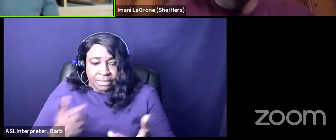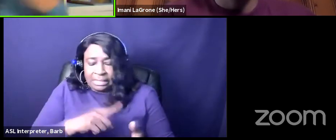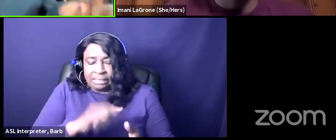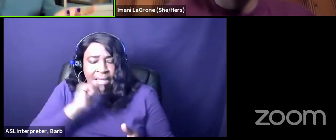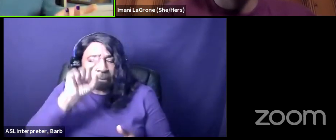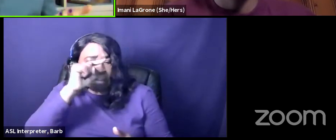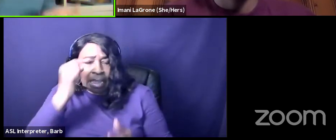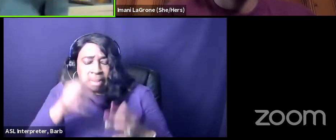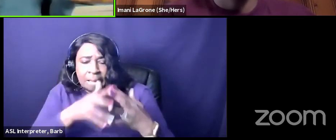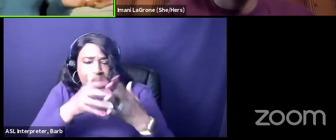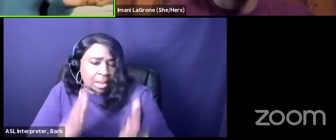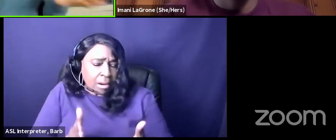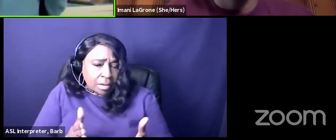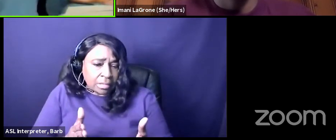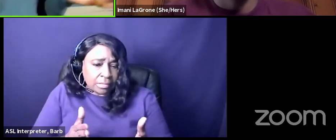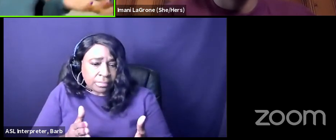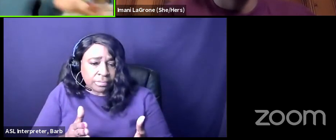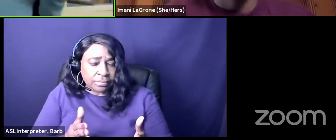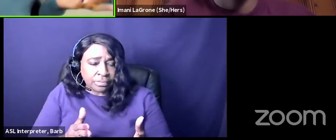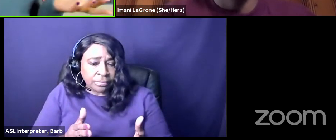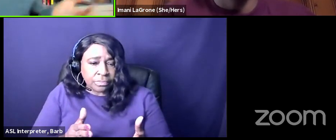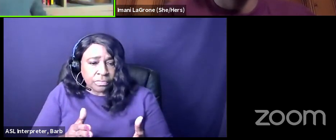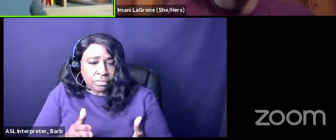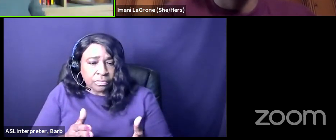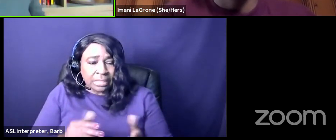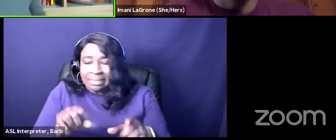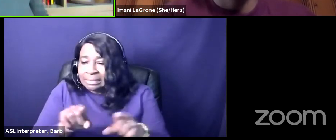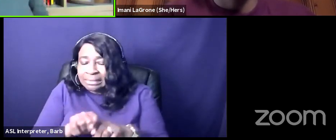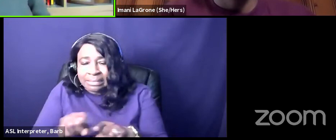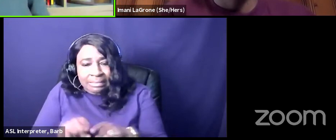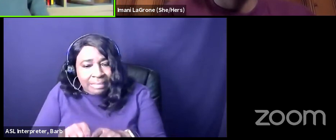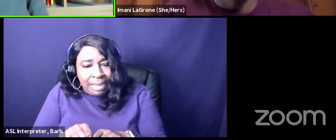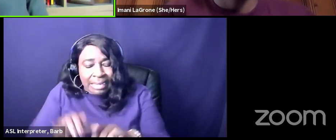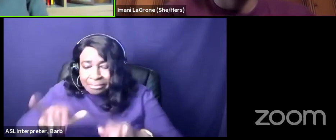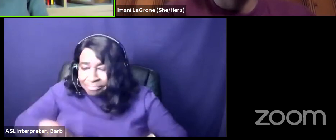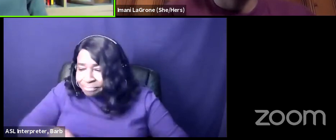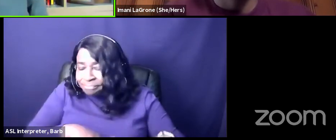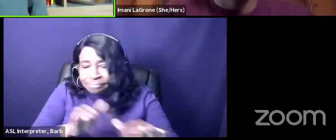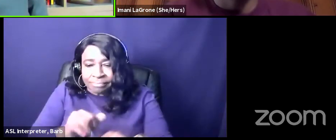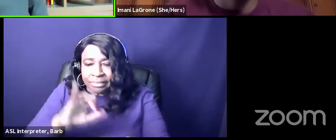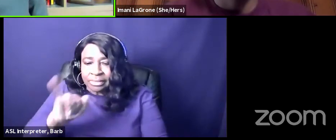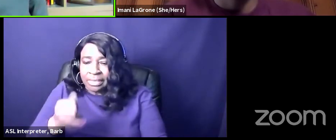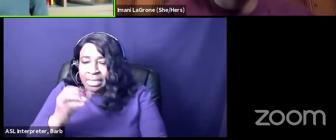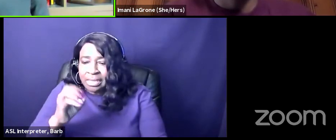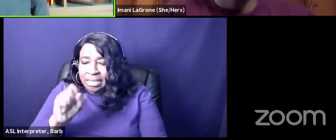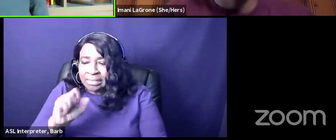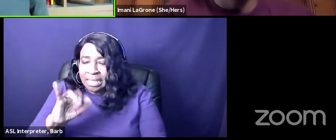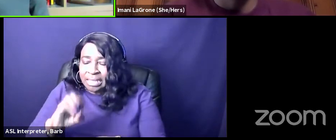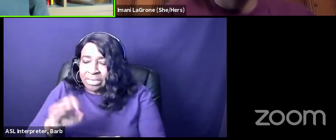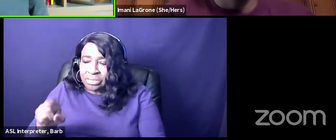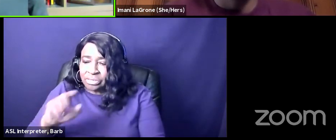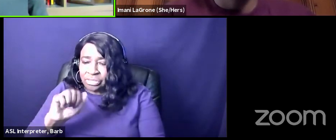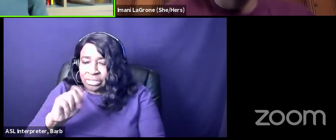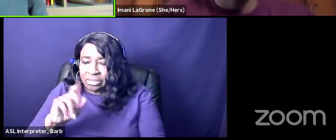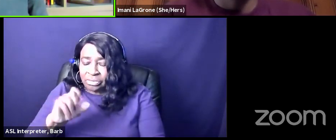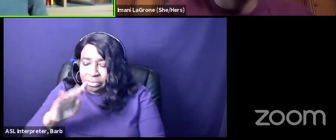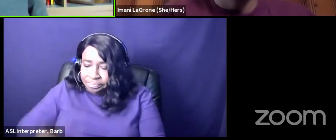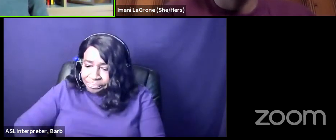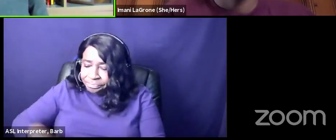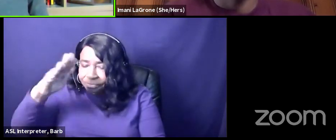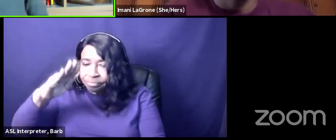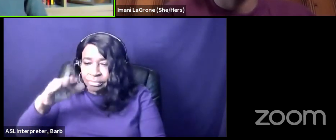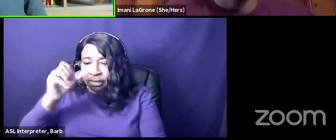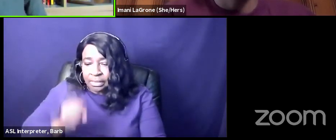american like it's it's it's the same and i was like well jesse jackson being from the south side of chicago and south carolina